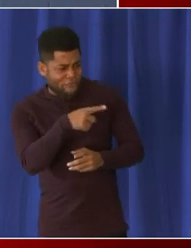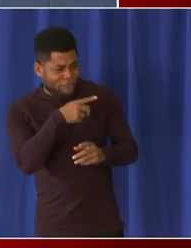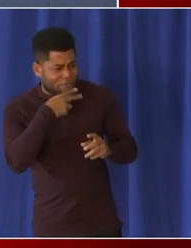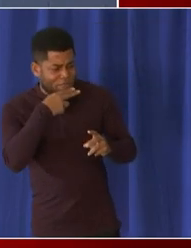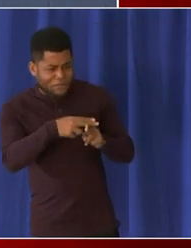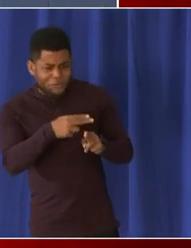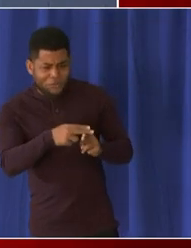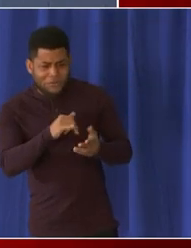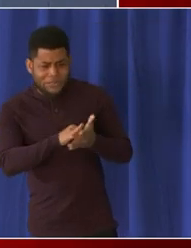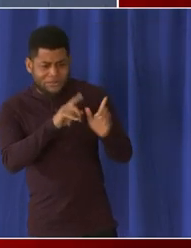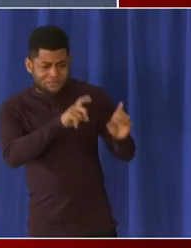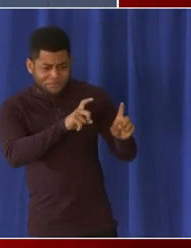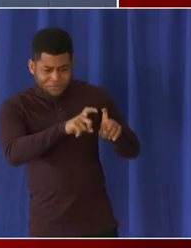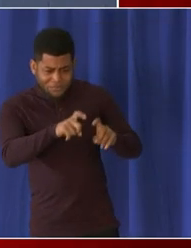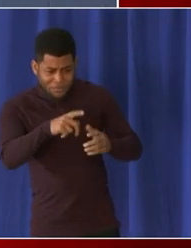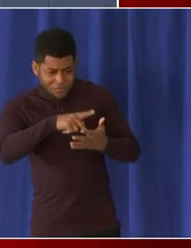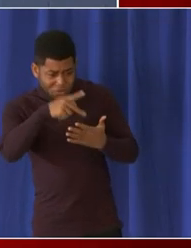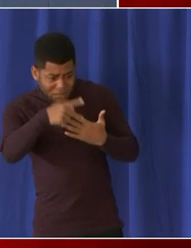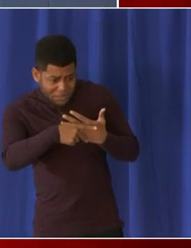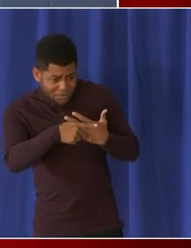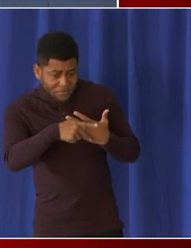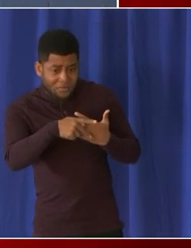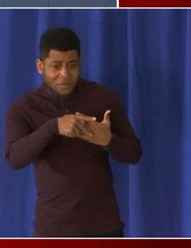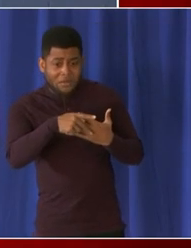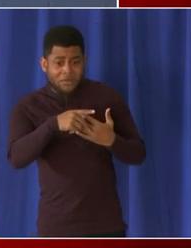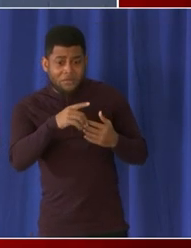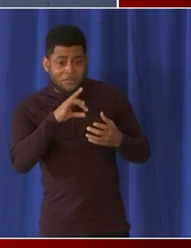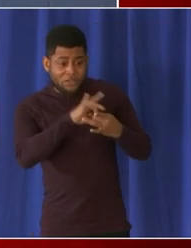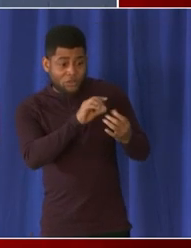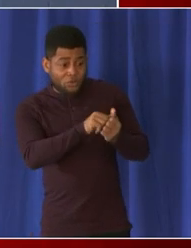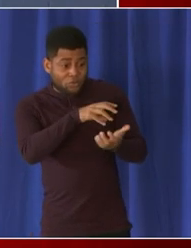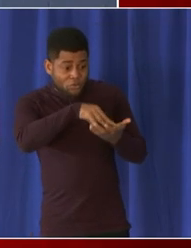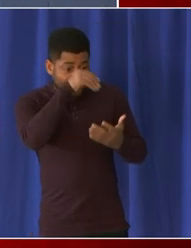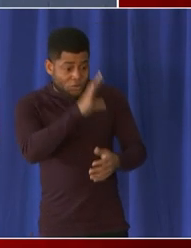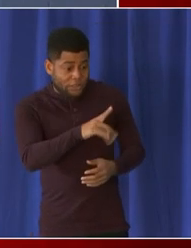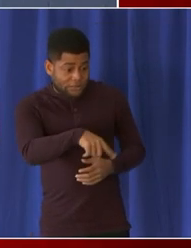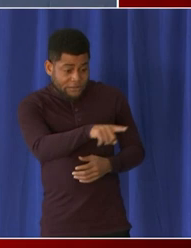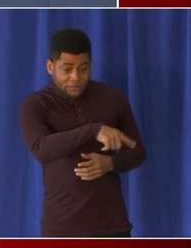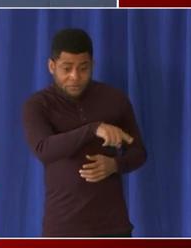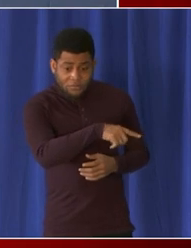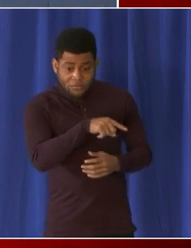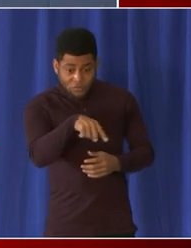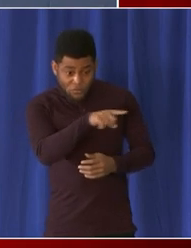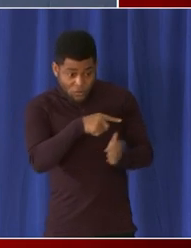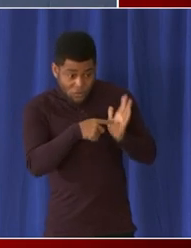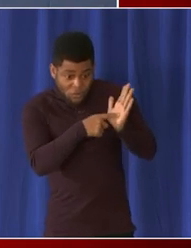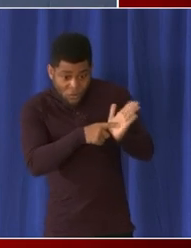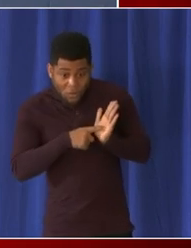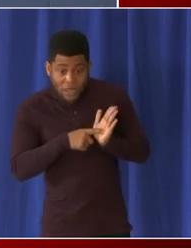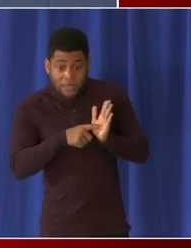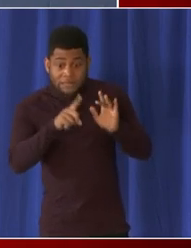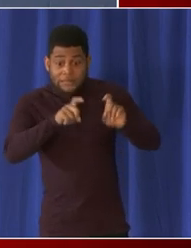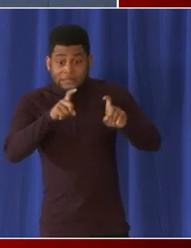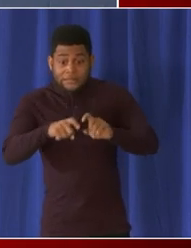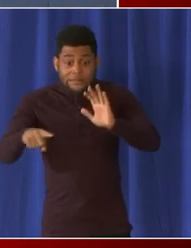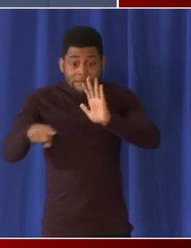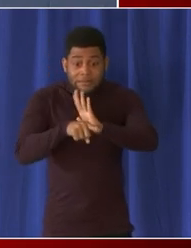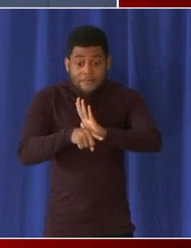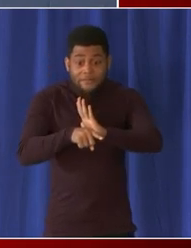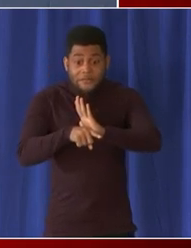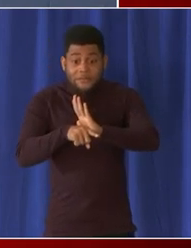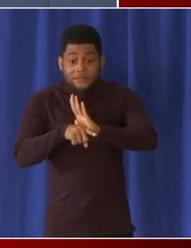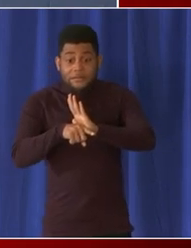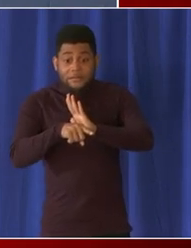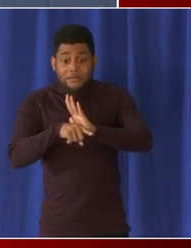for some more clarification it's uh students are required to get have a negative covet test before they return after all